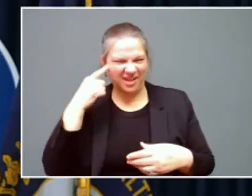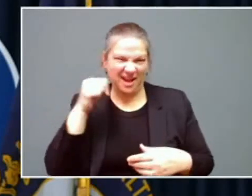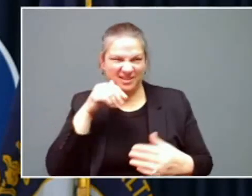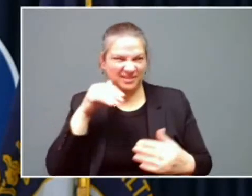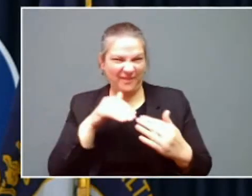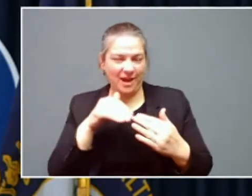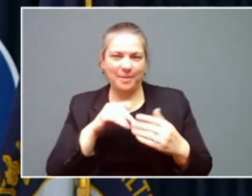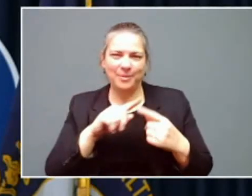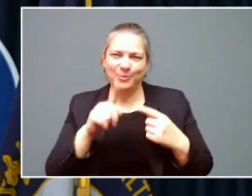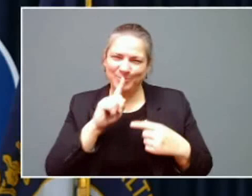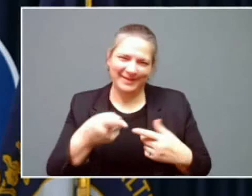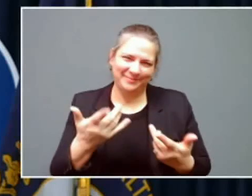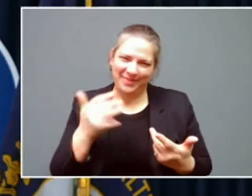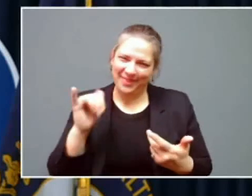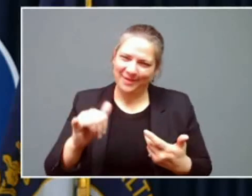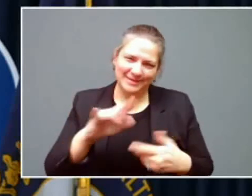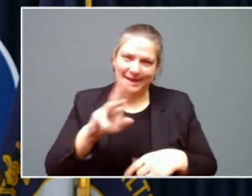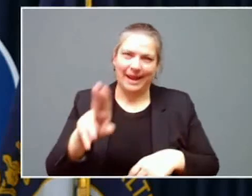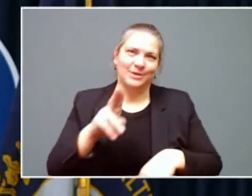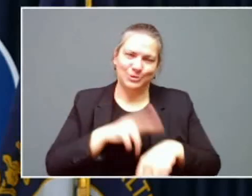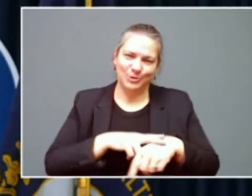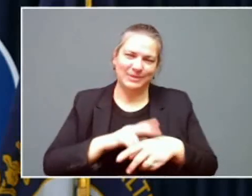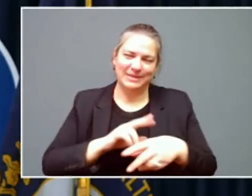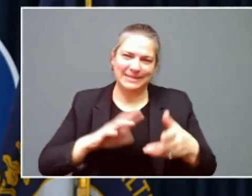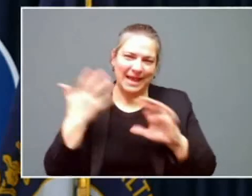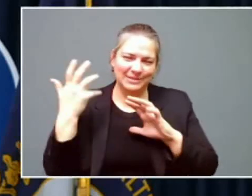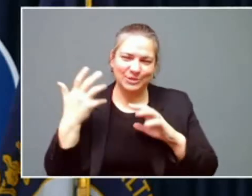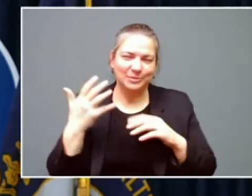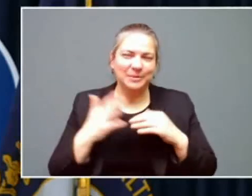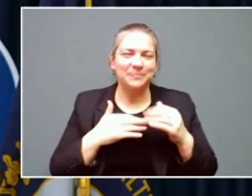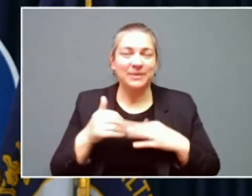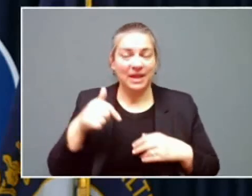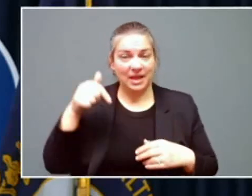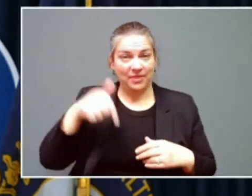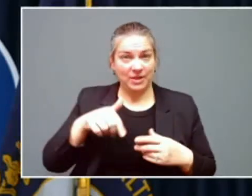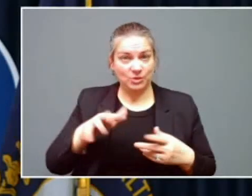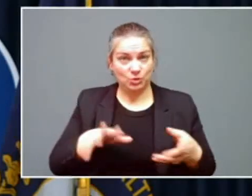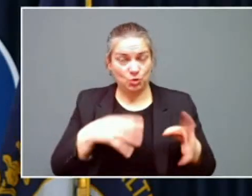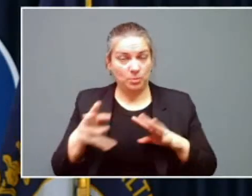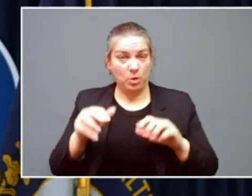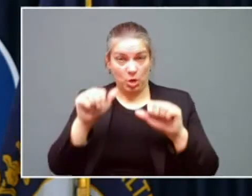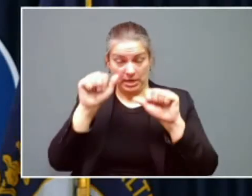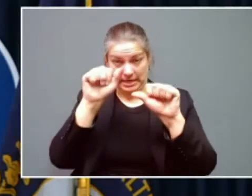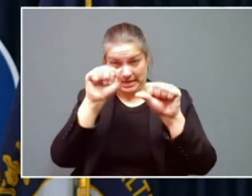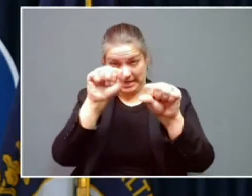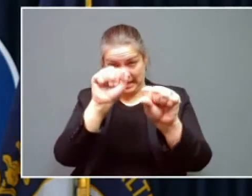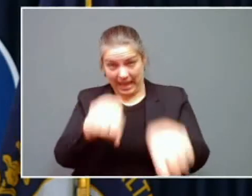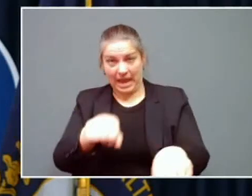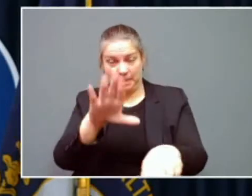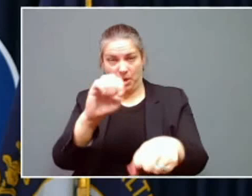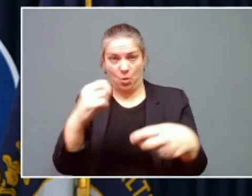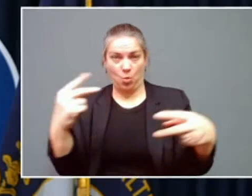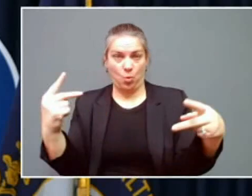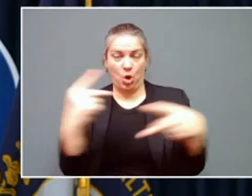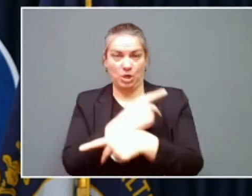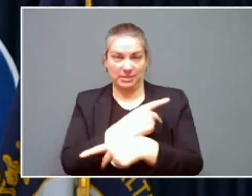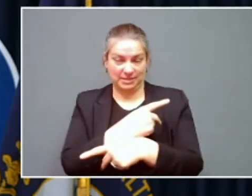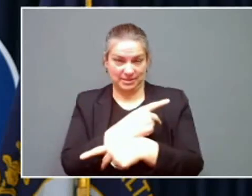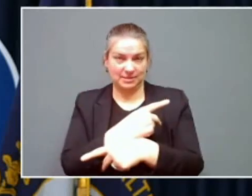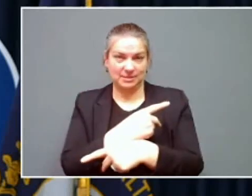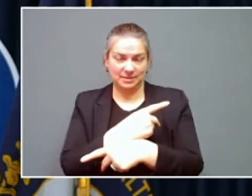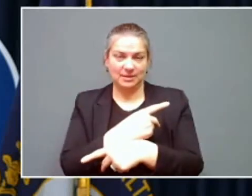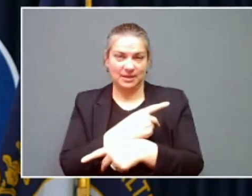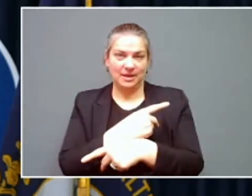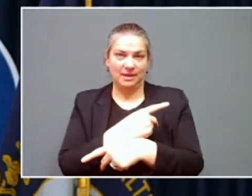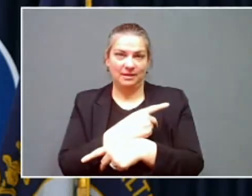natural disaster. Certainly, we think that this storm has the potential to be worse than the one from